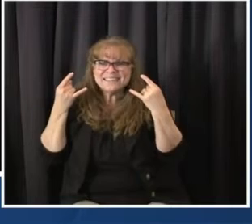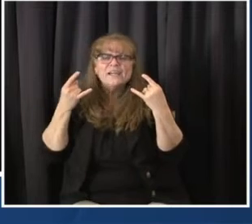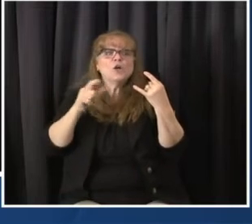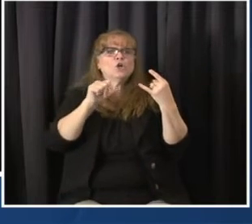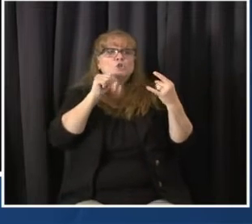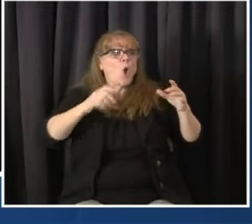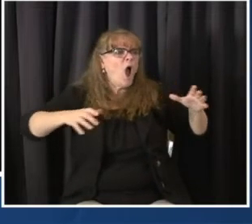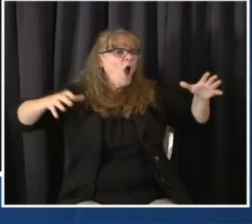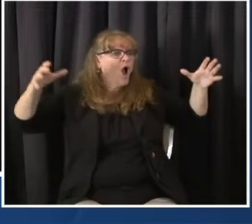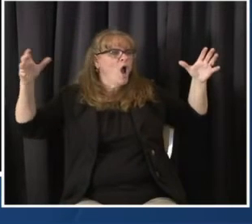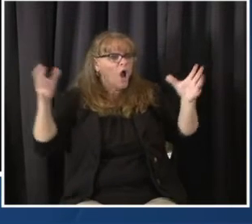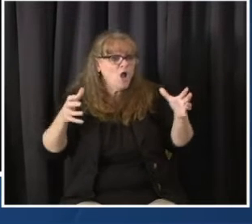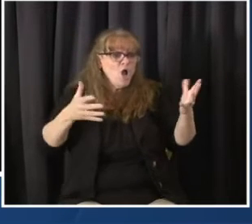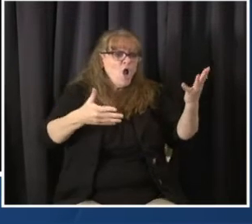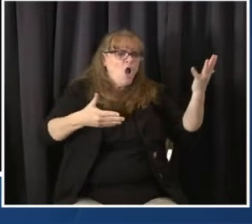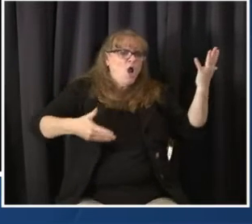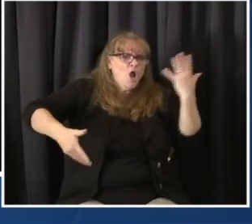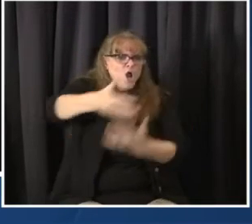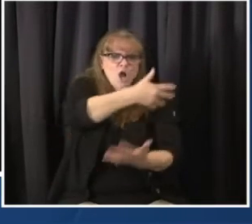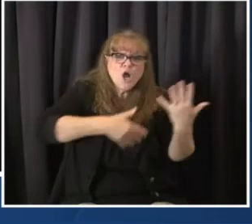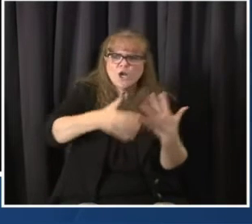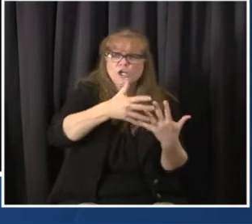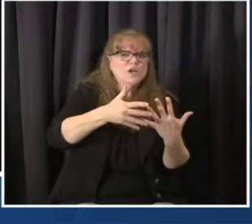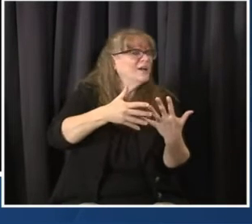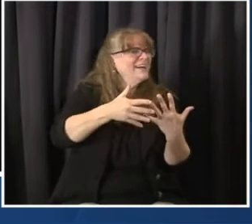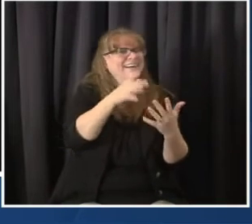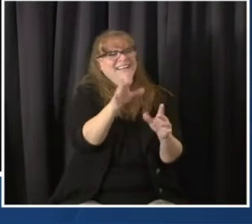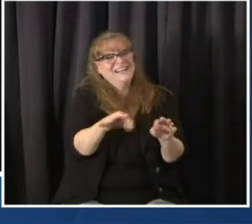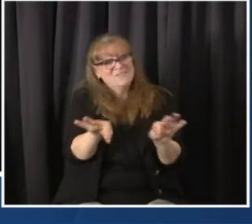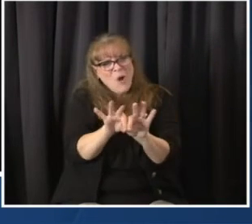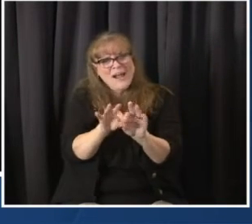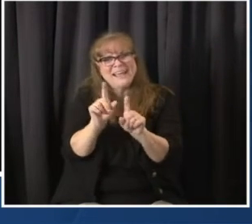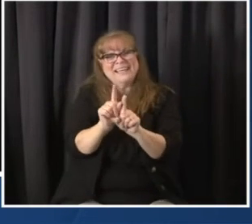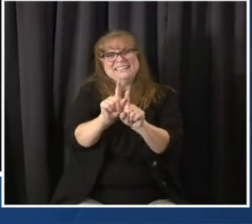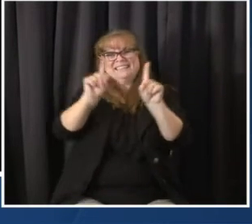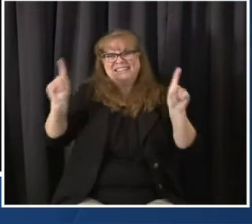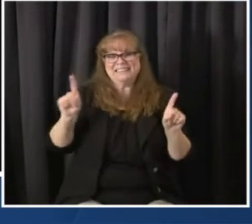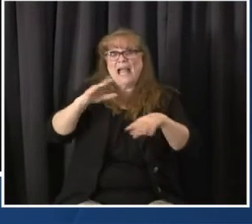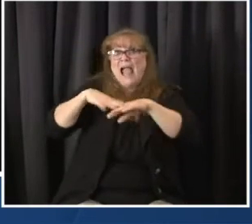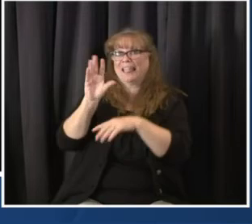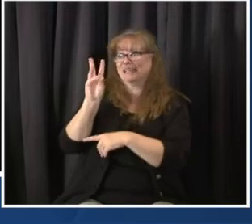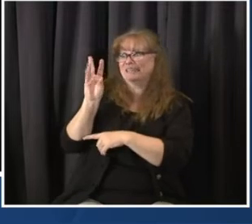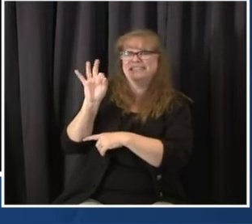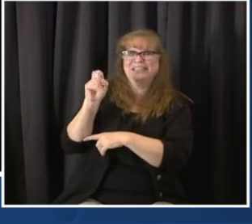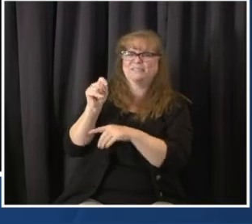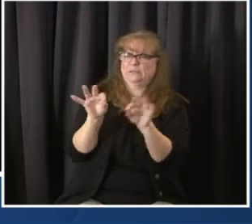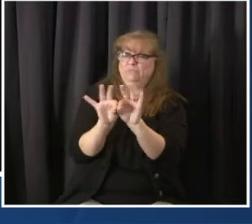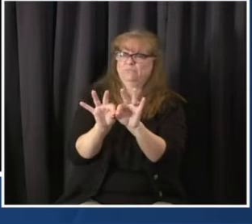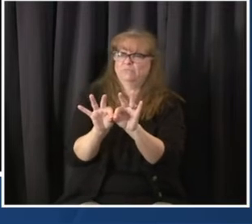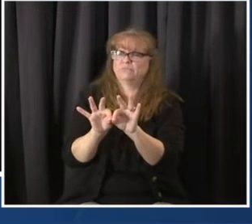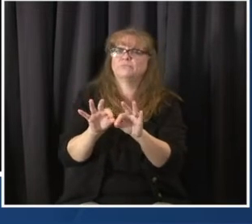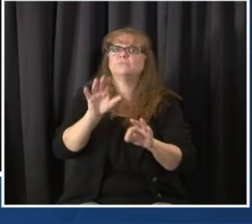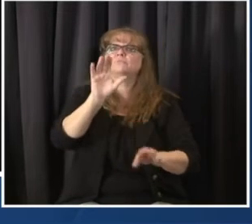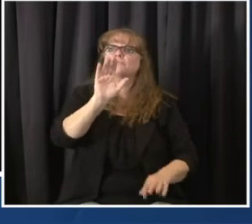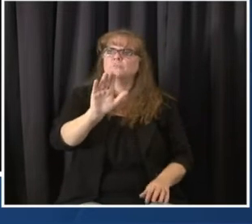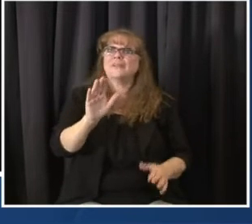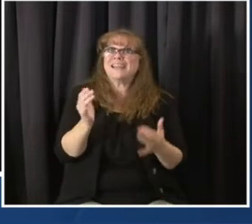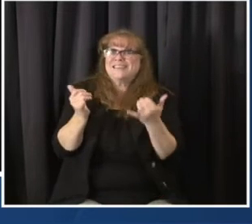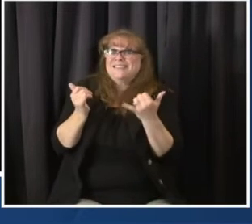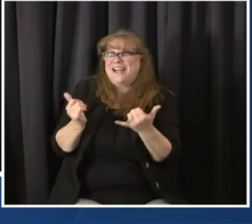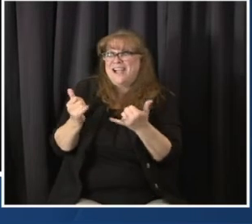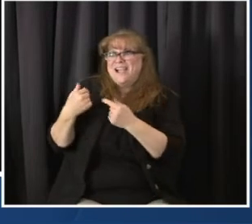Earlier this week, we provided more information for Coloradans 70 and up about how and where to get the vaccine. I know